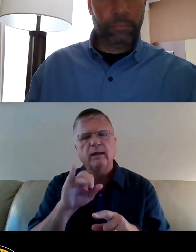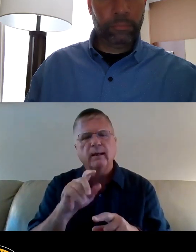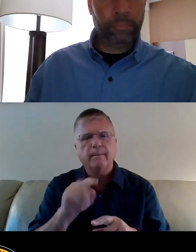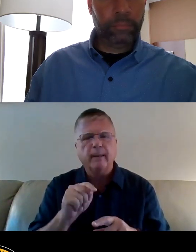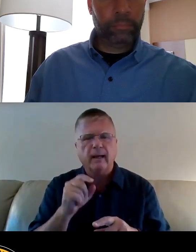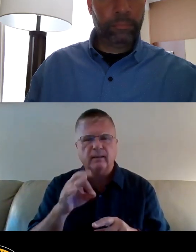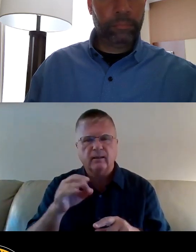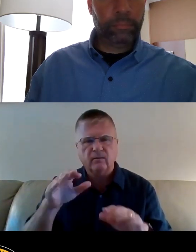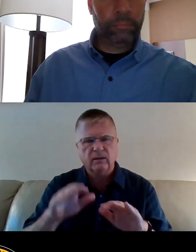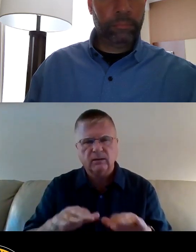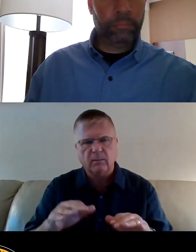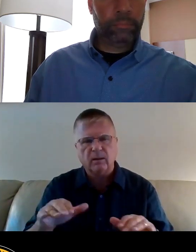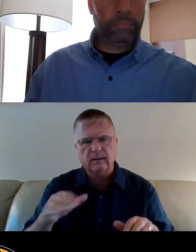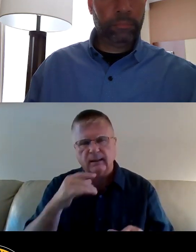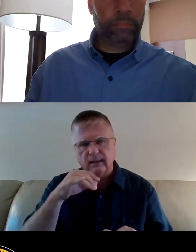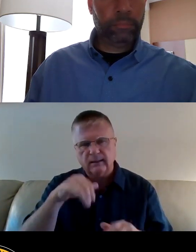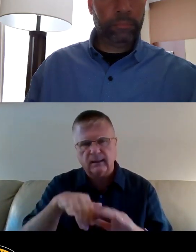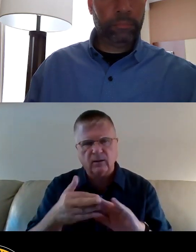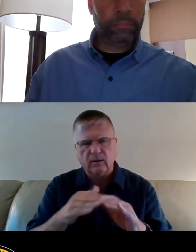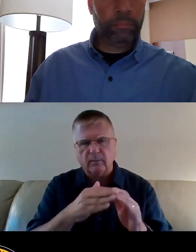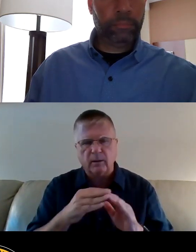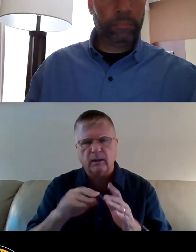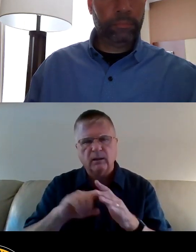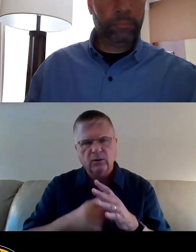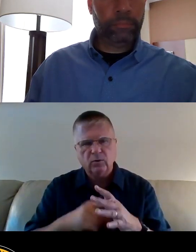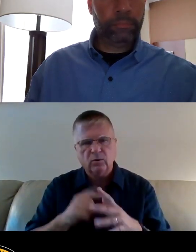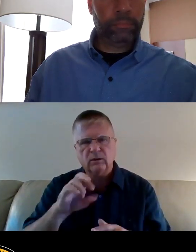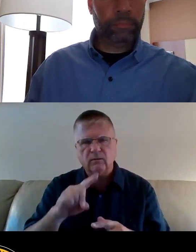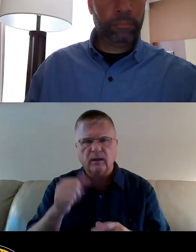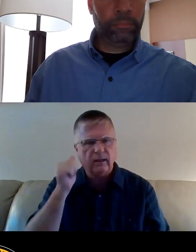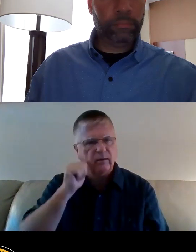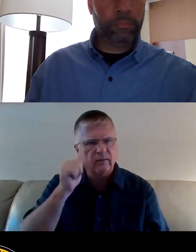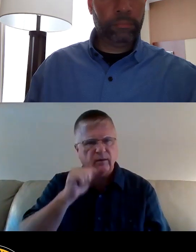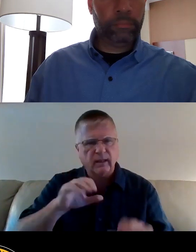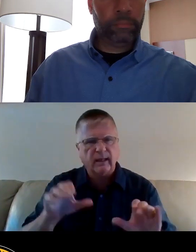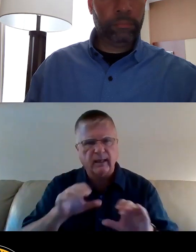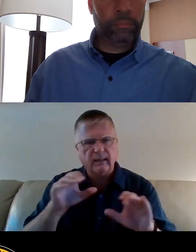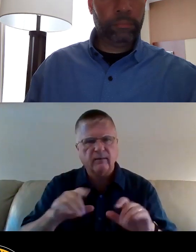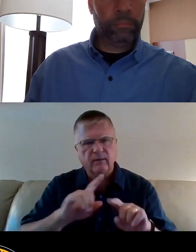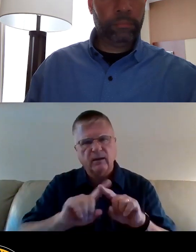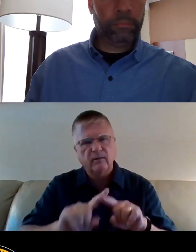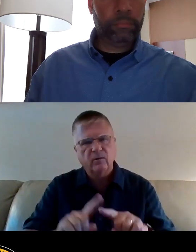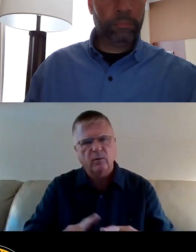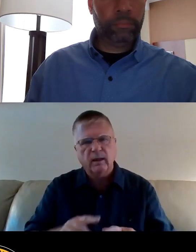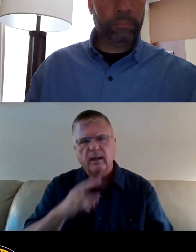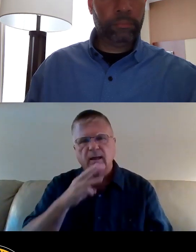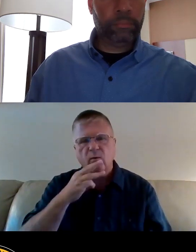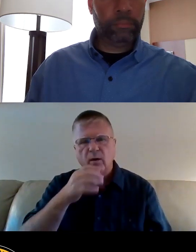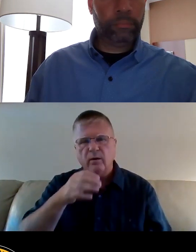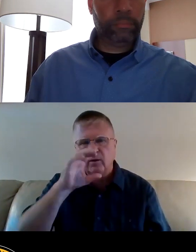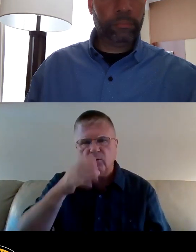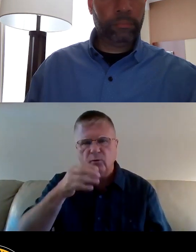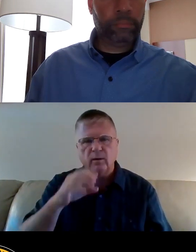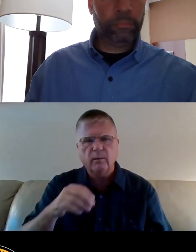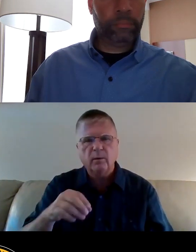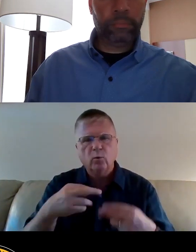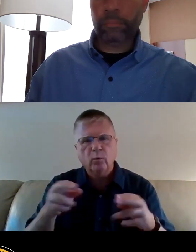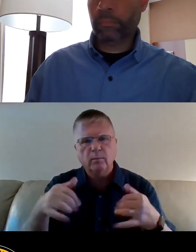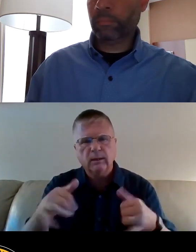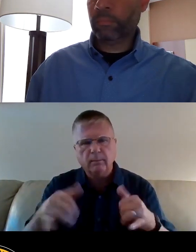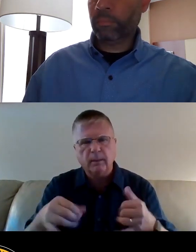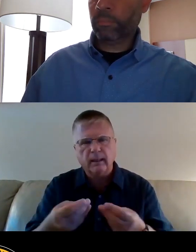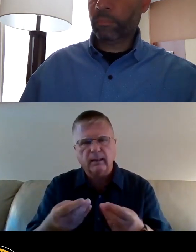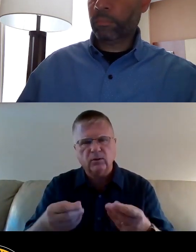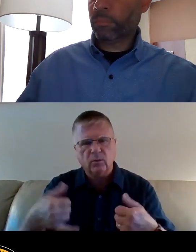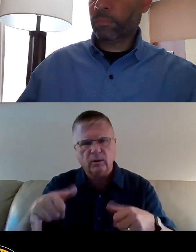community. Children are exposed to sources of lead during their everyday activities in all forms. Water they drink, rooms they play in, soil they run in, and